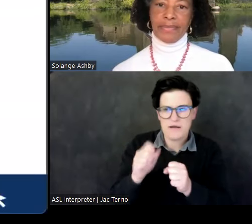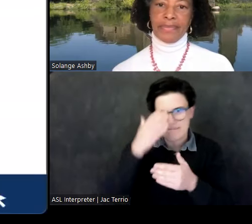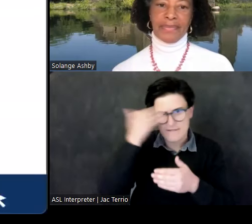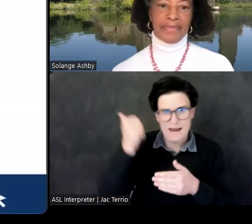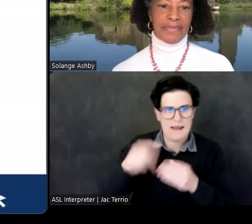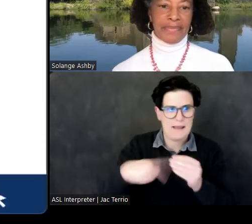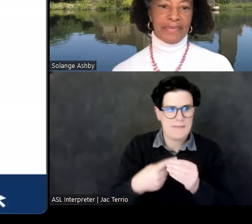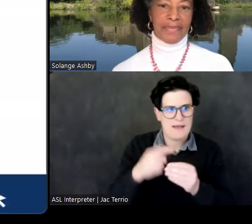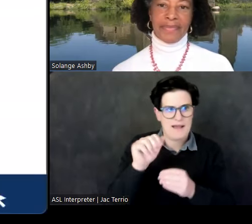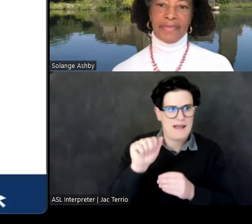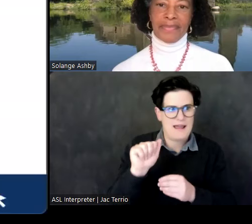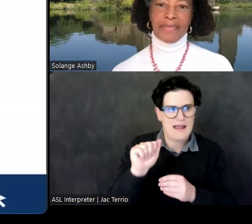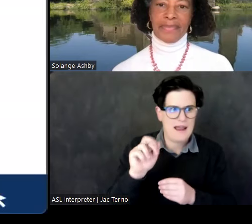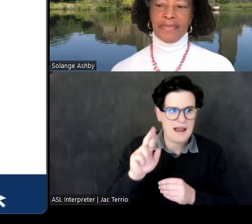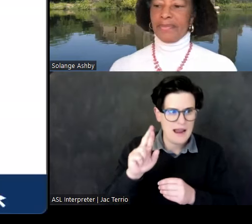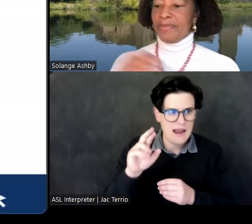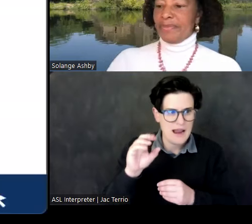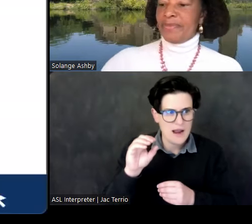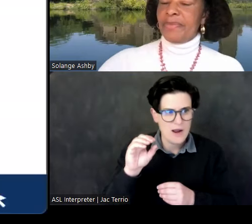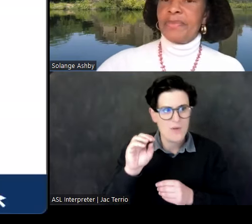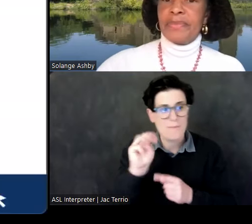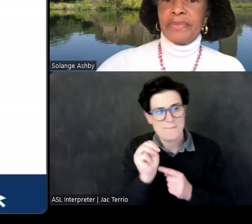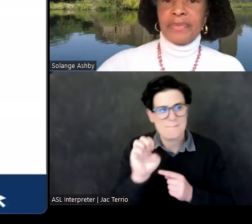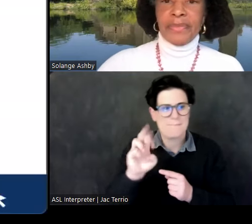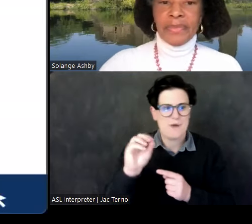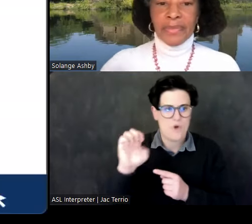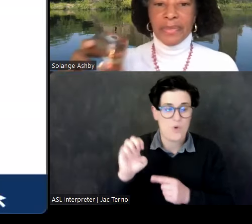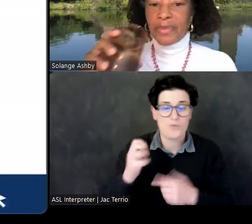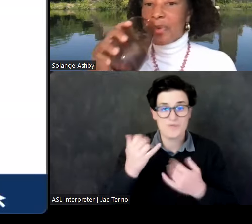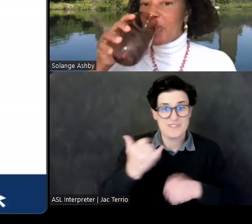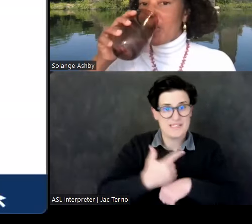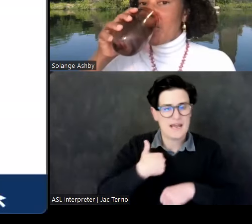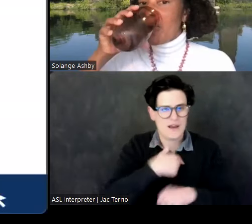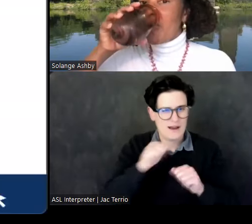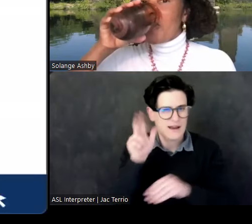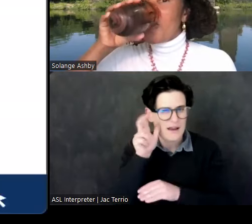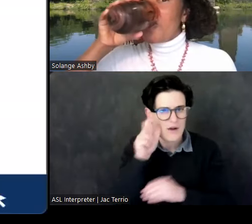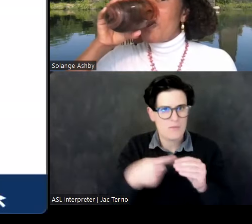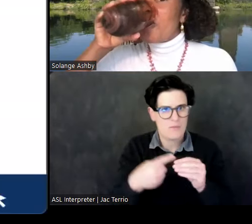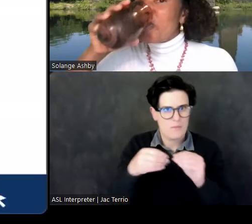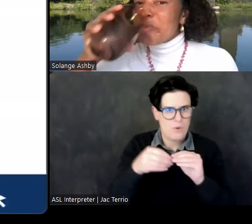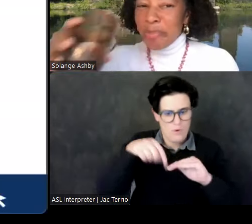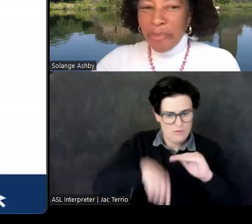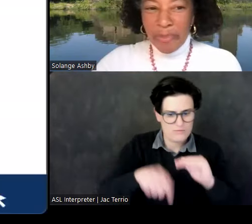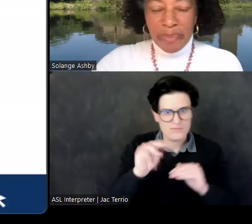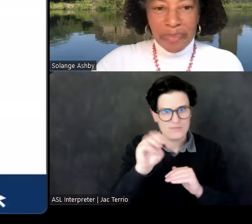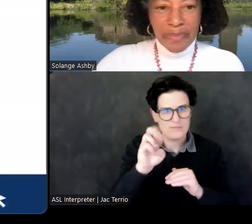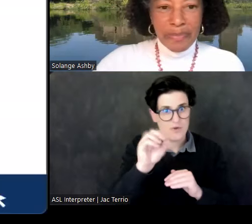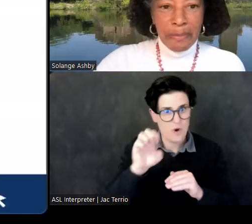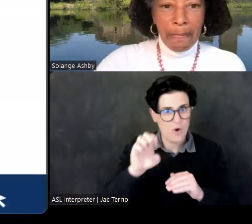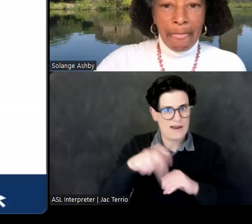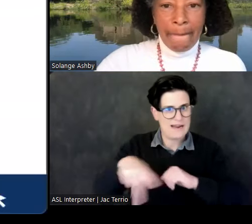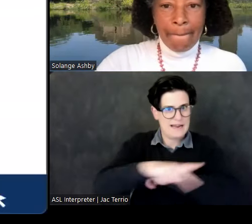For archaeologists are on the case, and today we get to hear from one of them, Dr. Solange Ashby, Assistant Professor